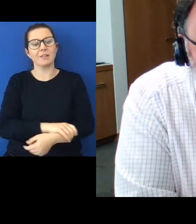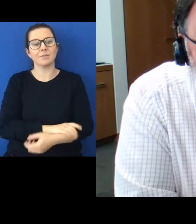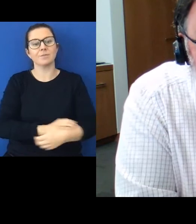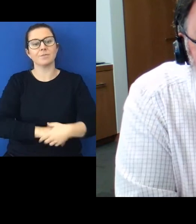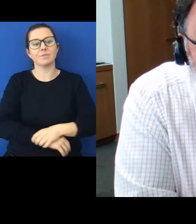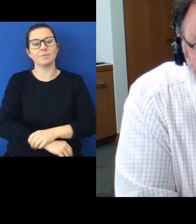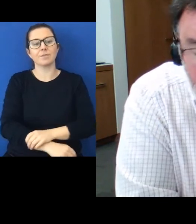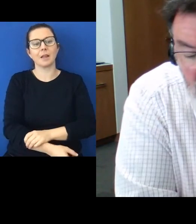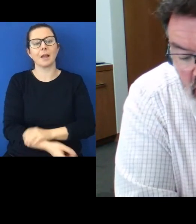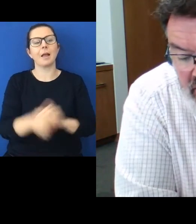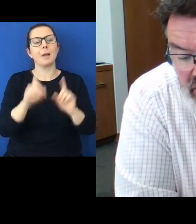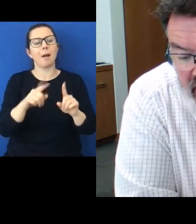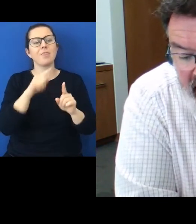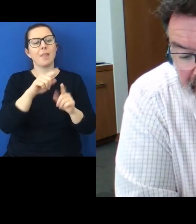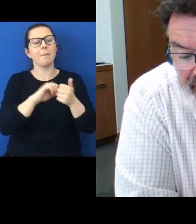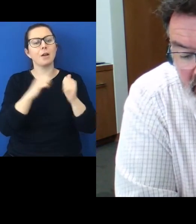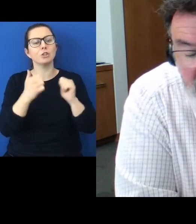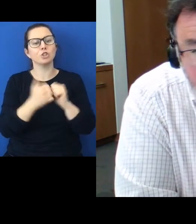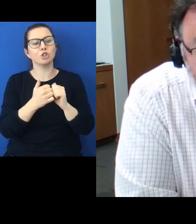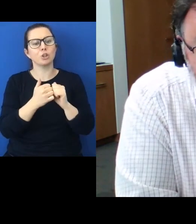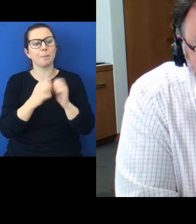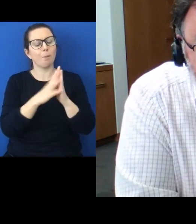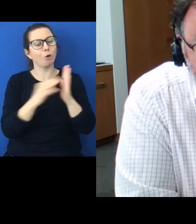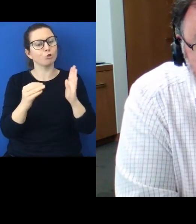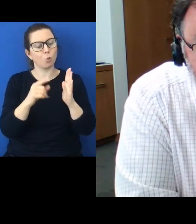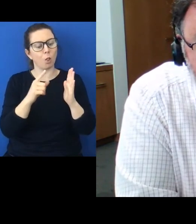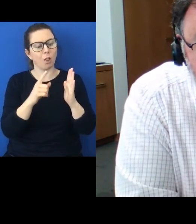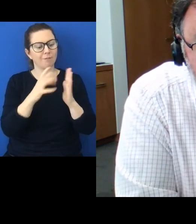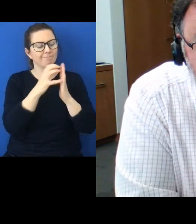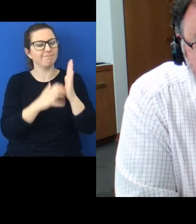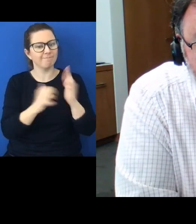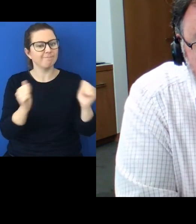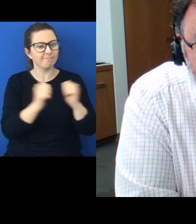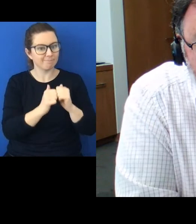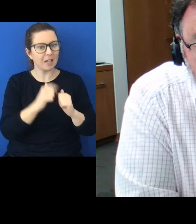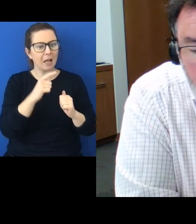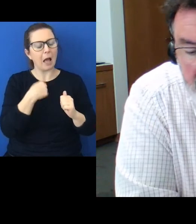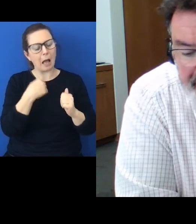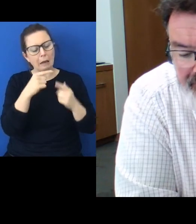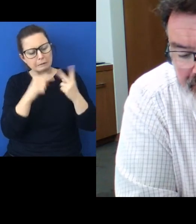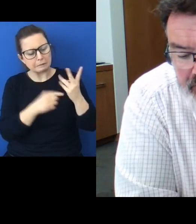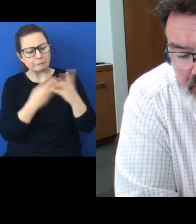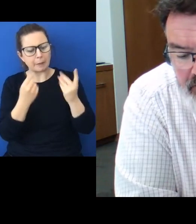about that partnership model which really strike me as potentially quite powerful.